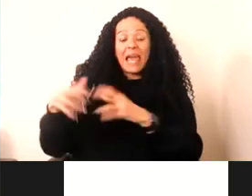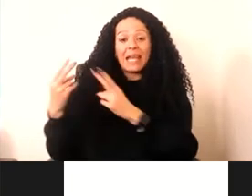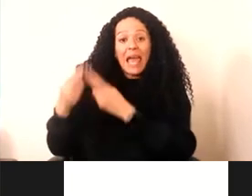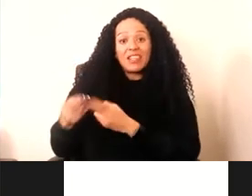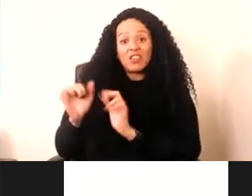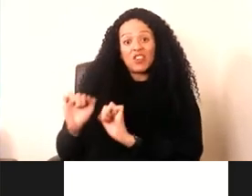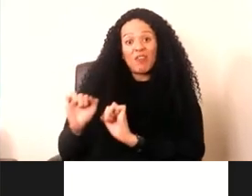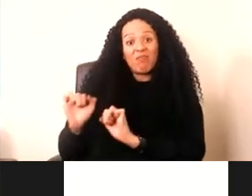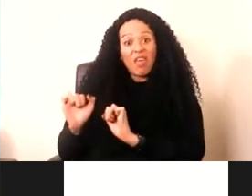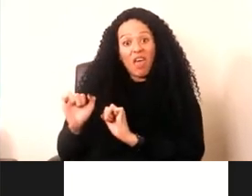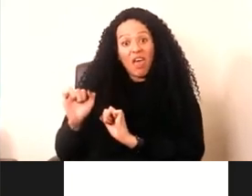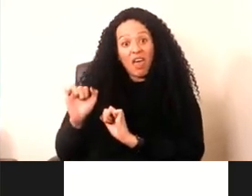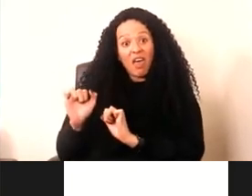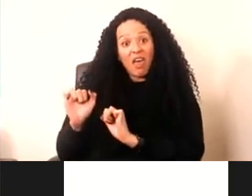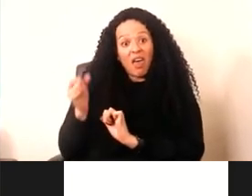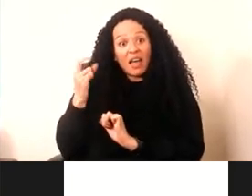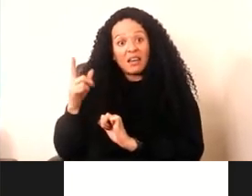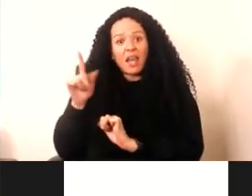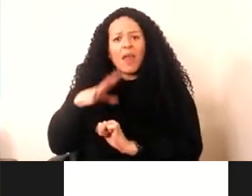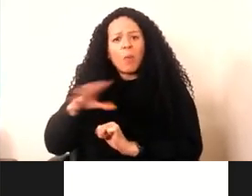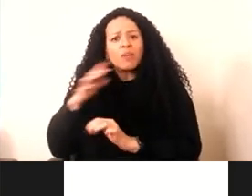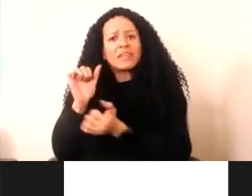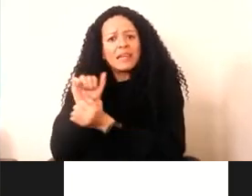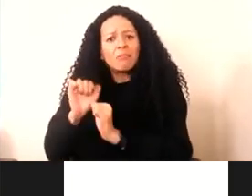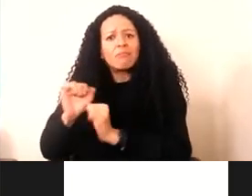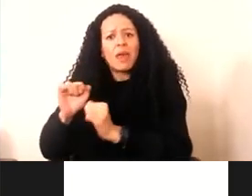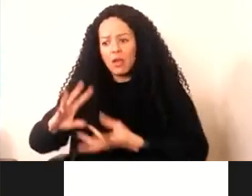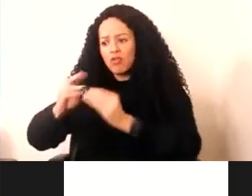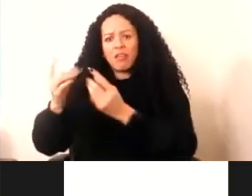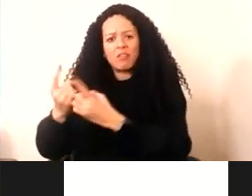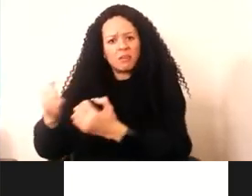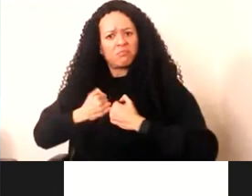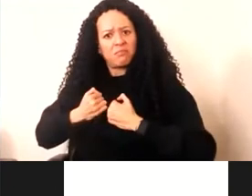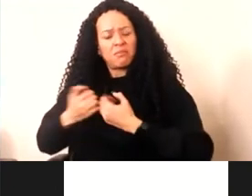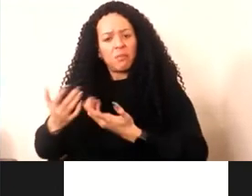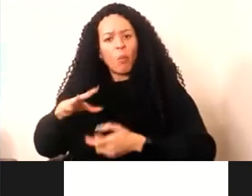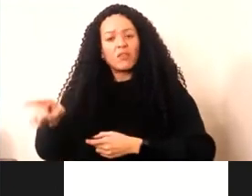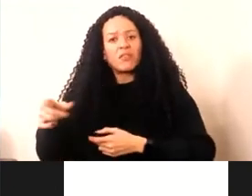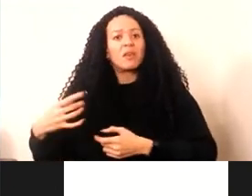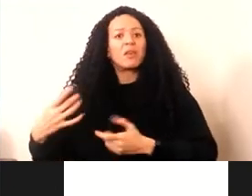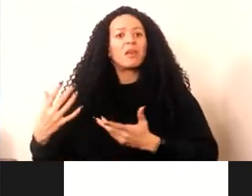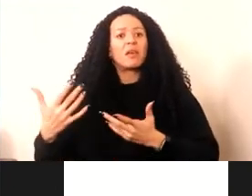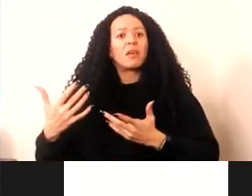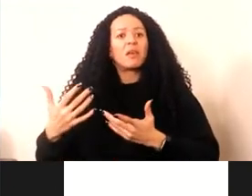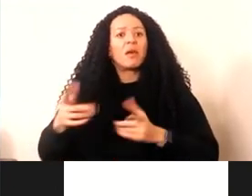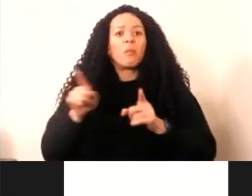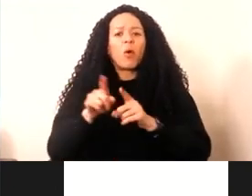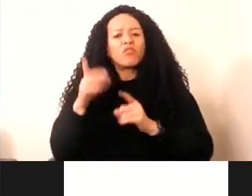curatorial autonomy that's often kind of negotiated. But also, as Joel said, the idea of understanding